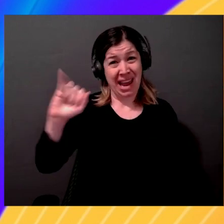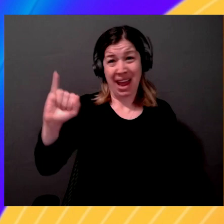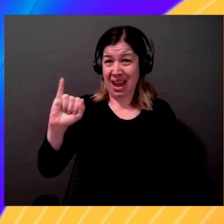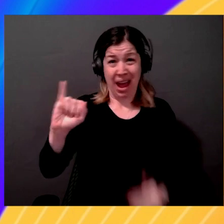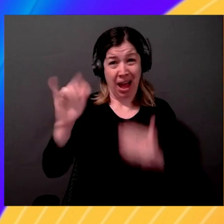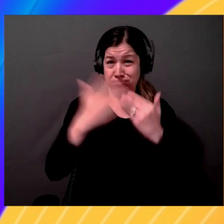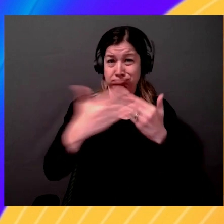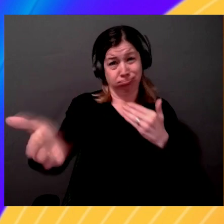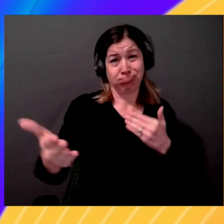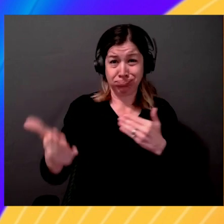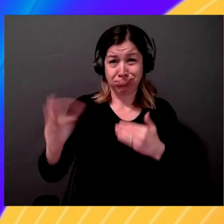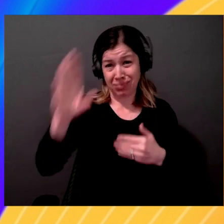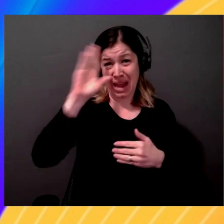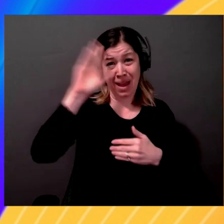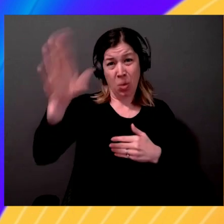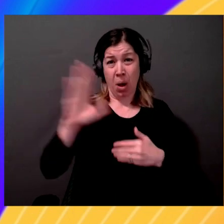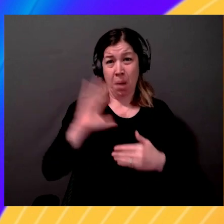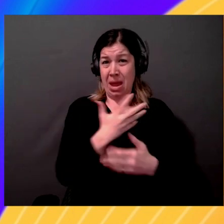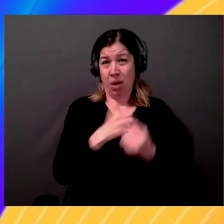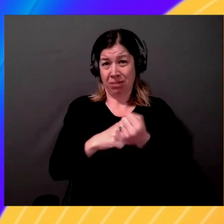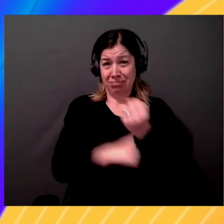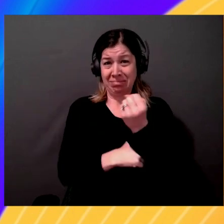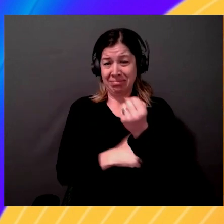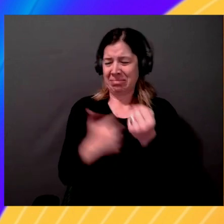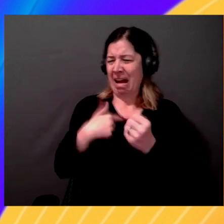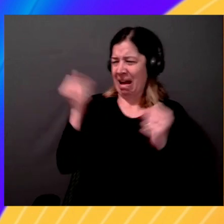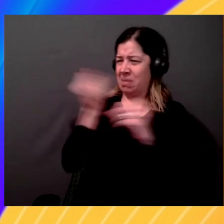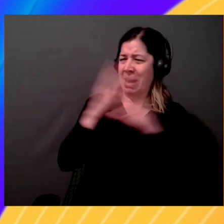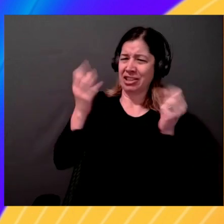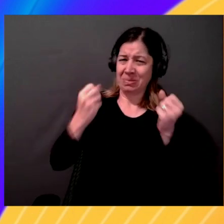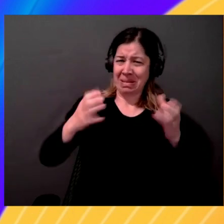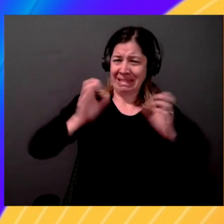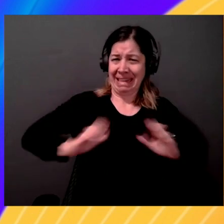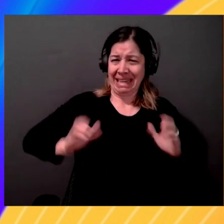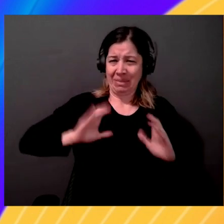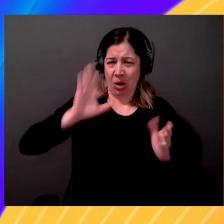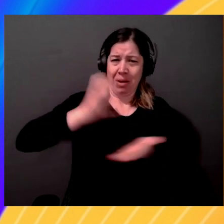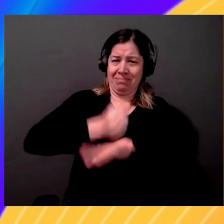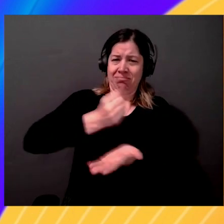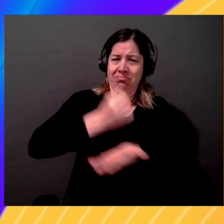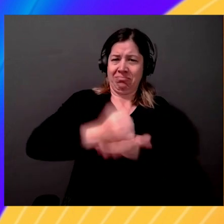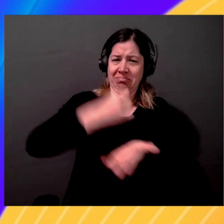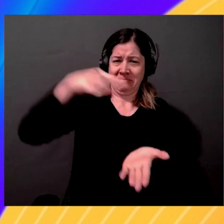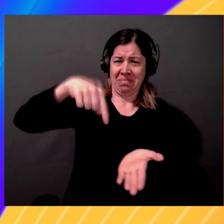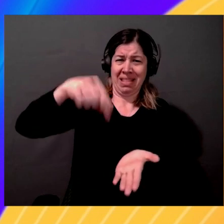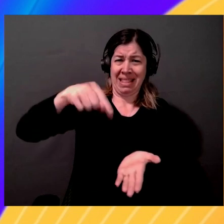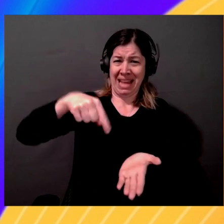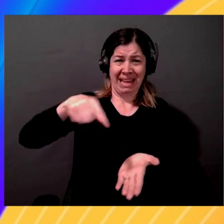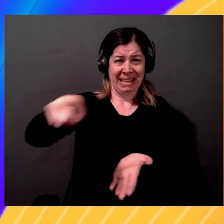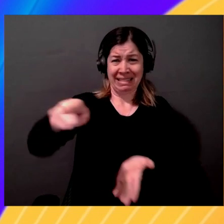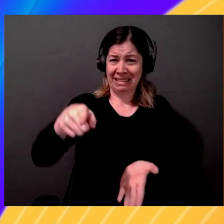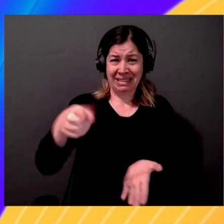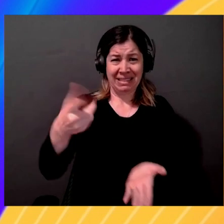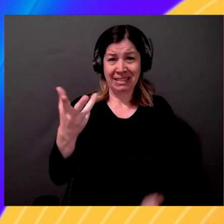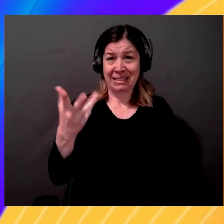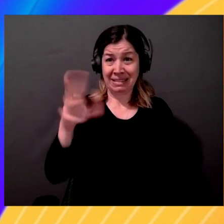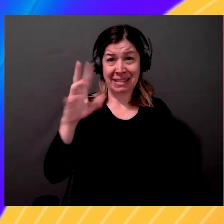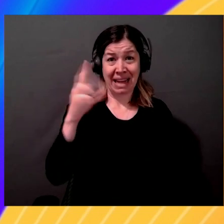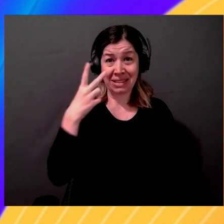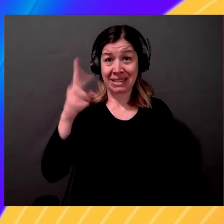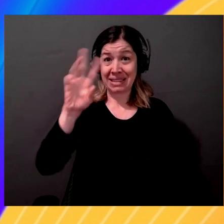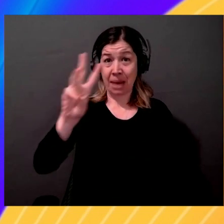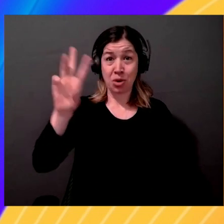imagine a lot of customers are going to take advantage of this. I can see a lot of WWPS, so public sector customers,